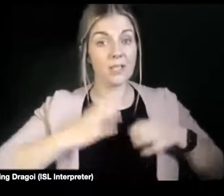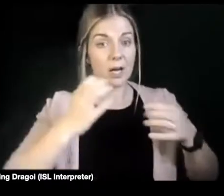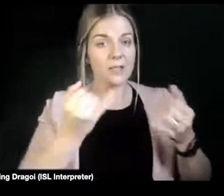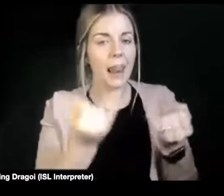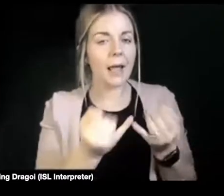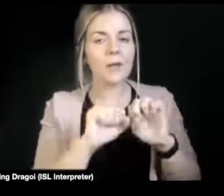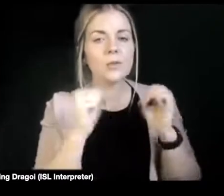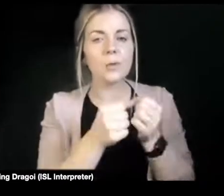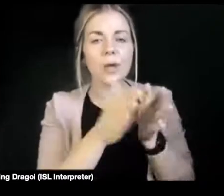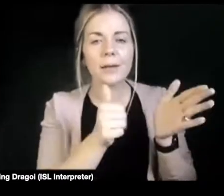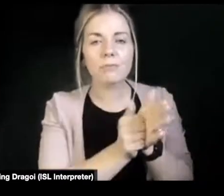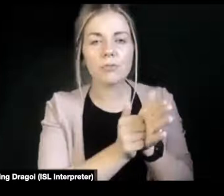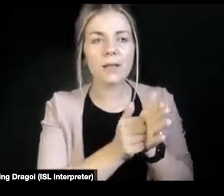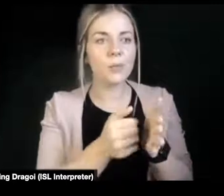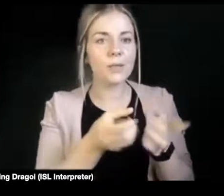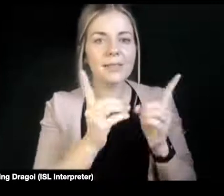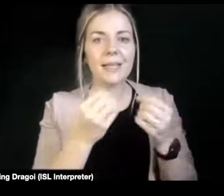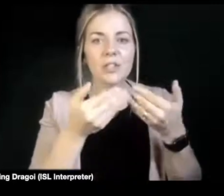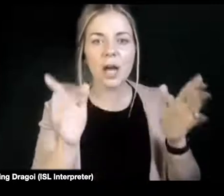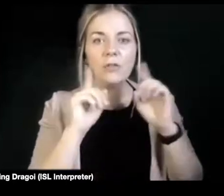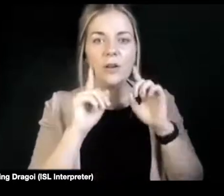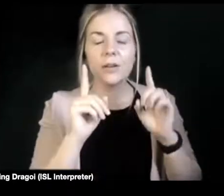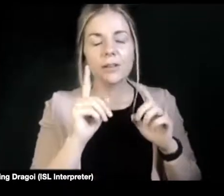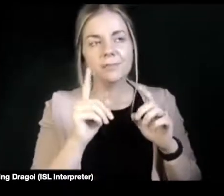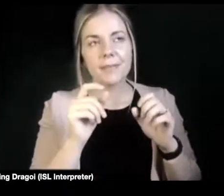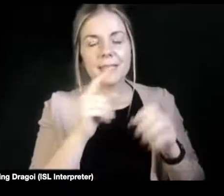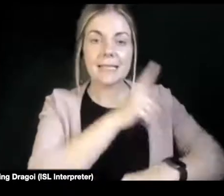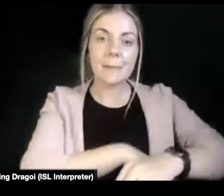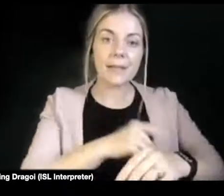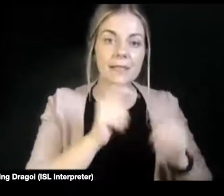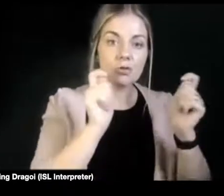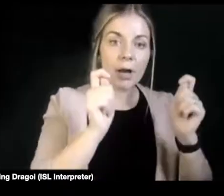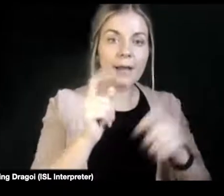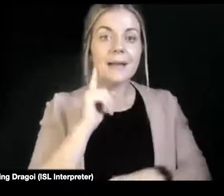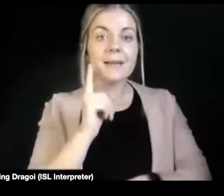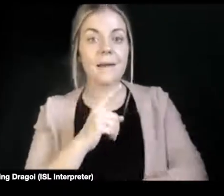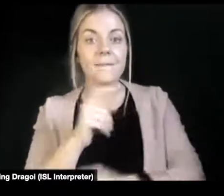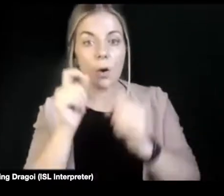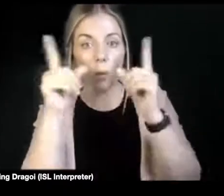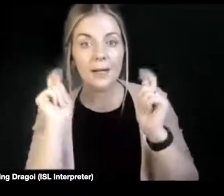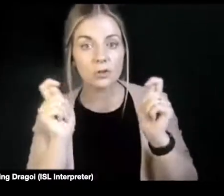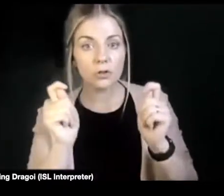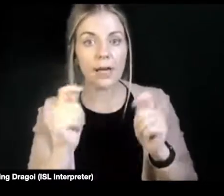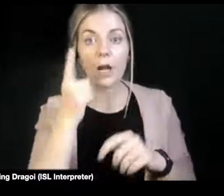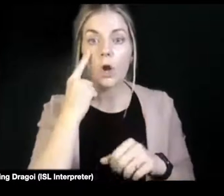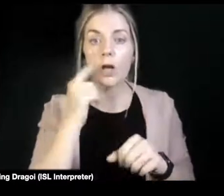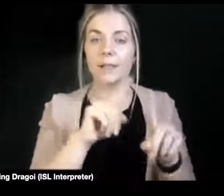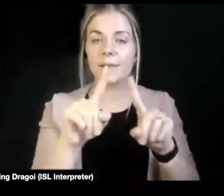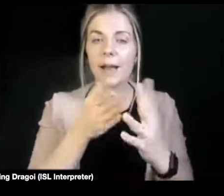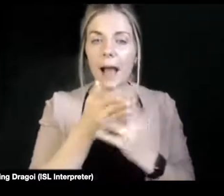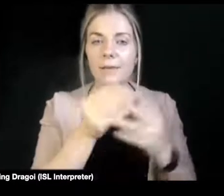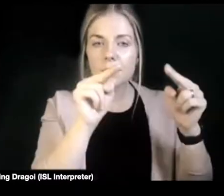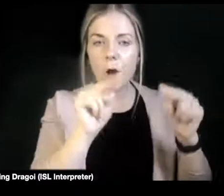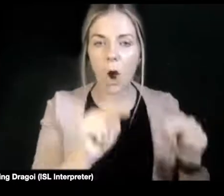we run general disability awareness training, deaf awareness, looking at access audits to actually fund the undressing